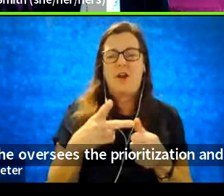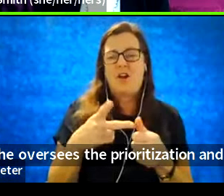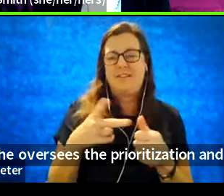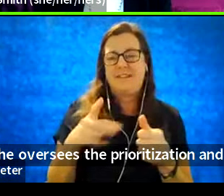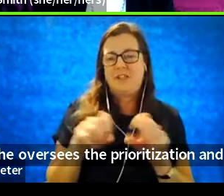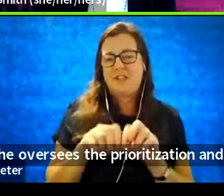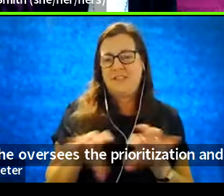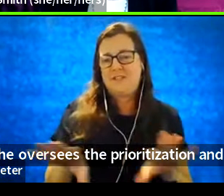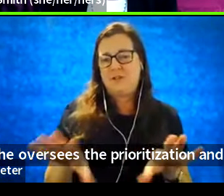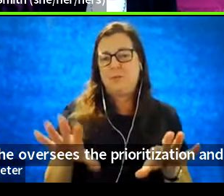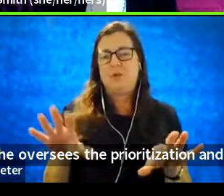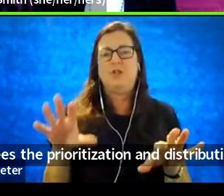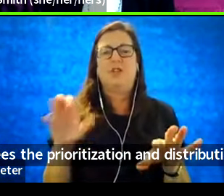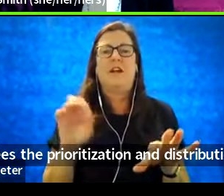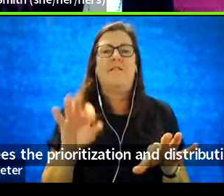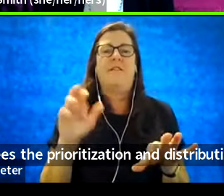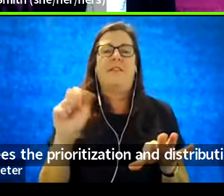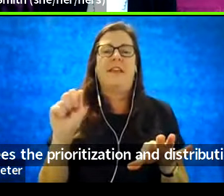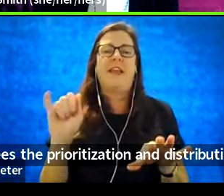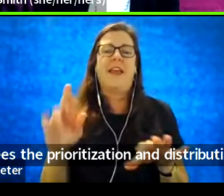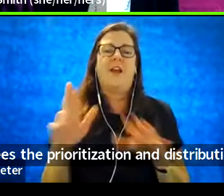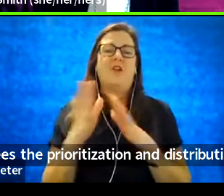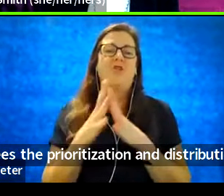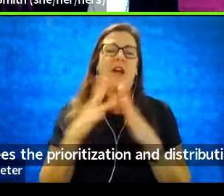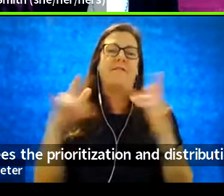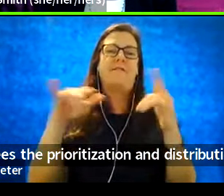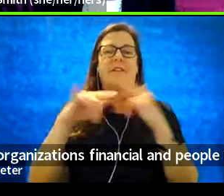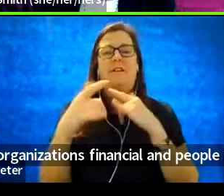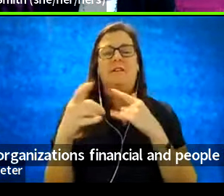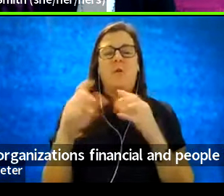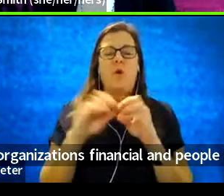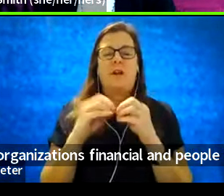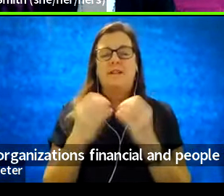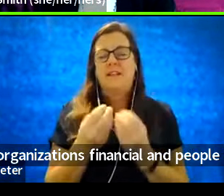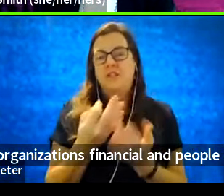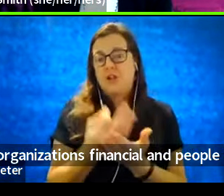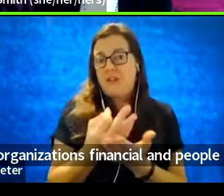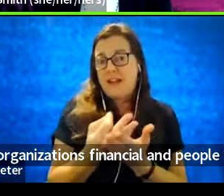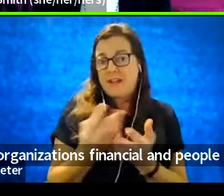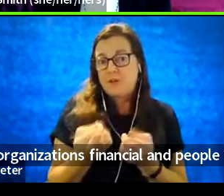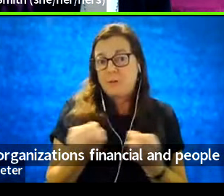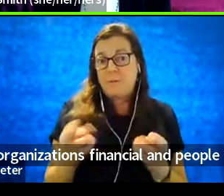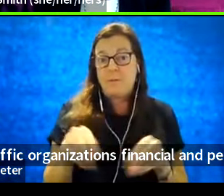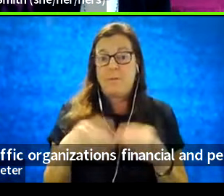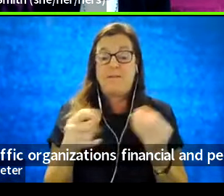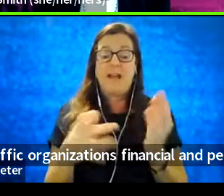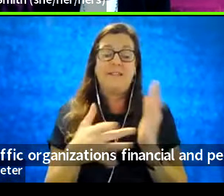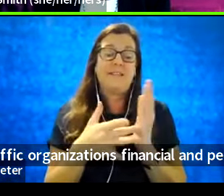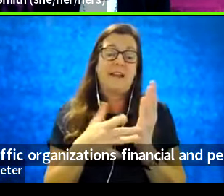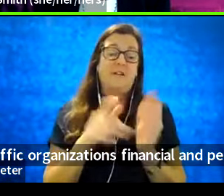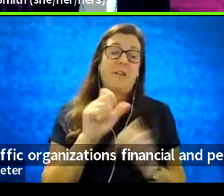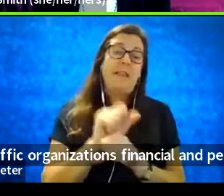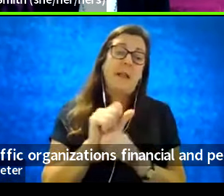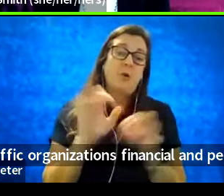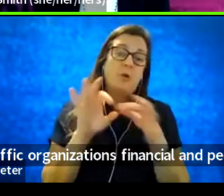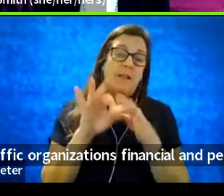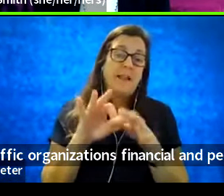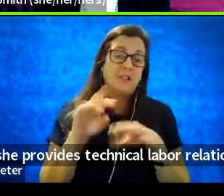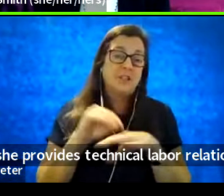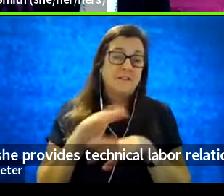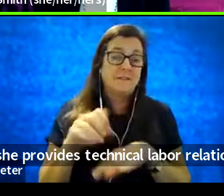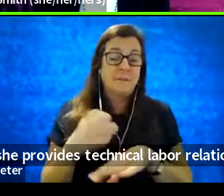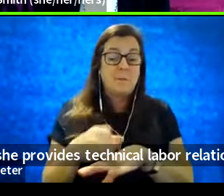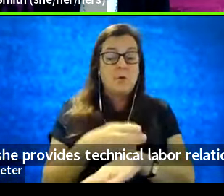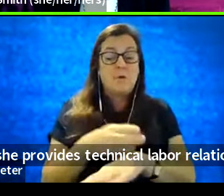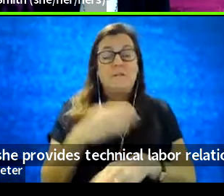of the Air Traffic Organization's financial and people resources. She provides technical labor relations advice. She improves